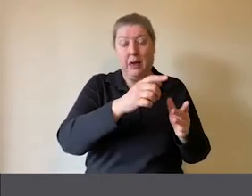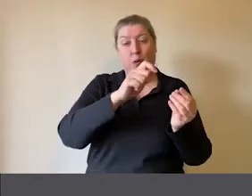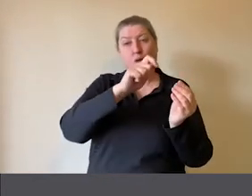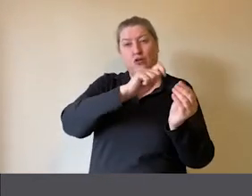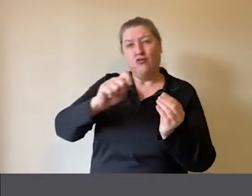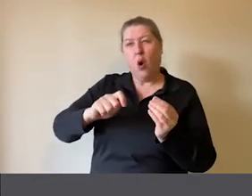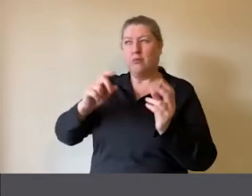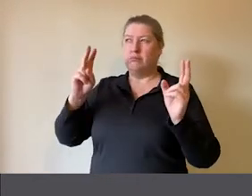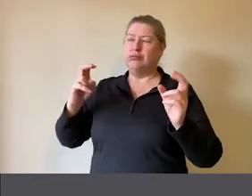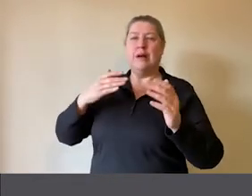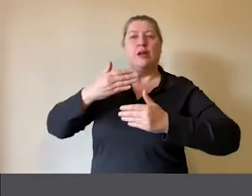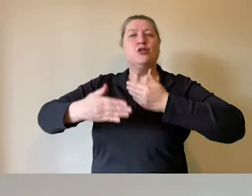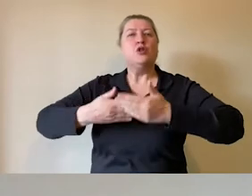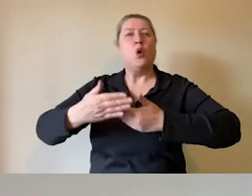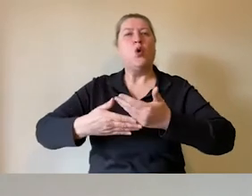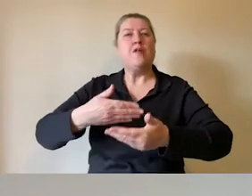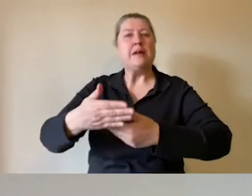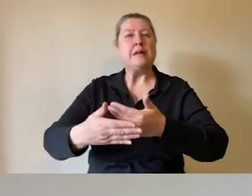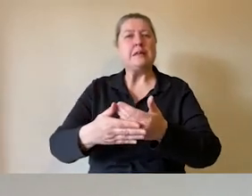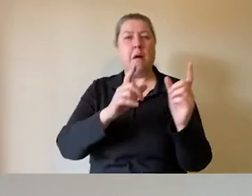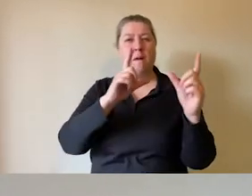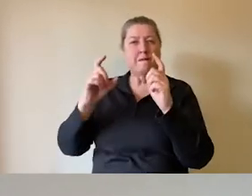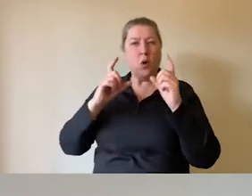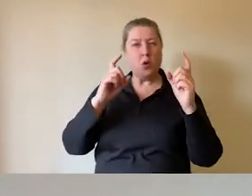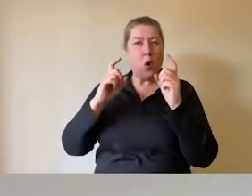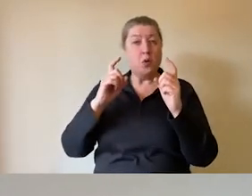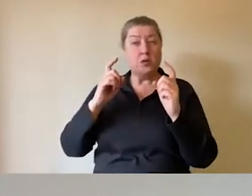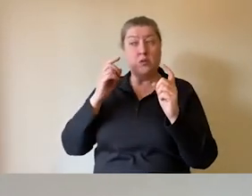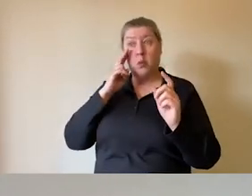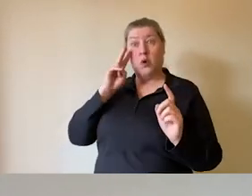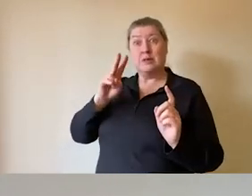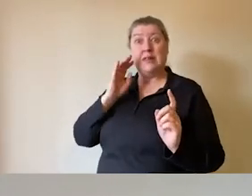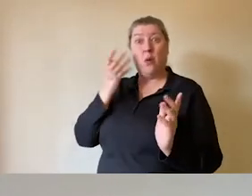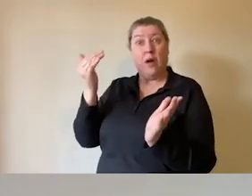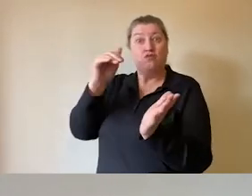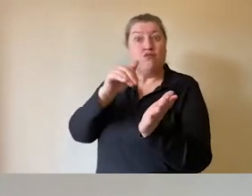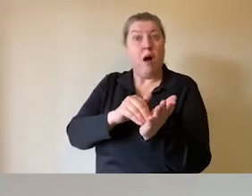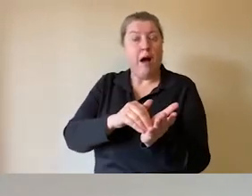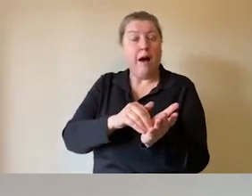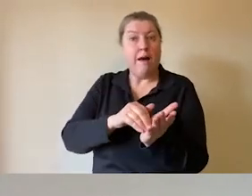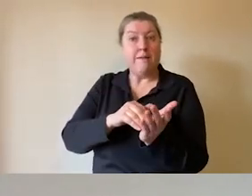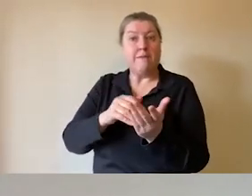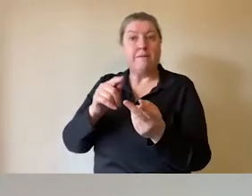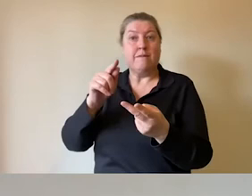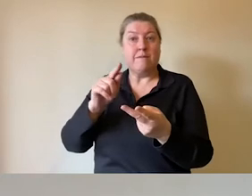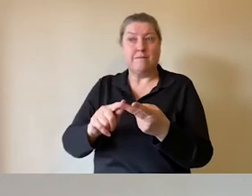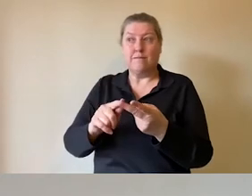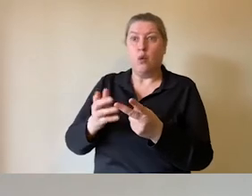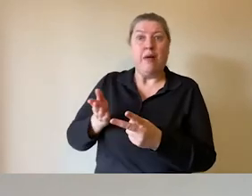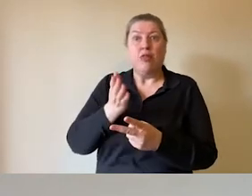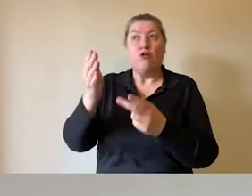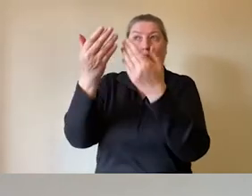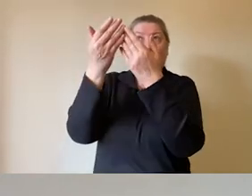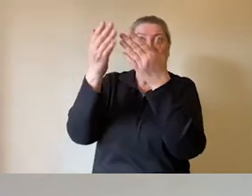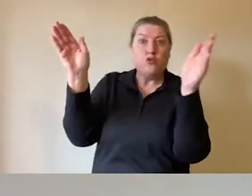stories, photographs of what the students would see when they arrived at the museum, as they went through the front